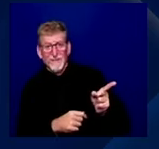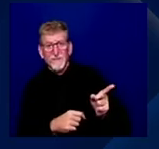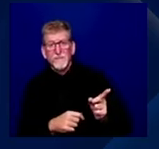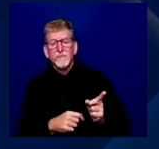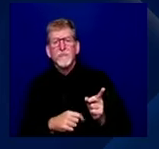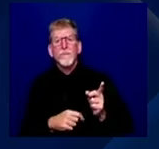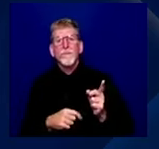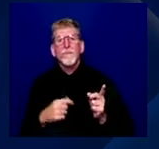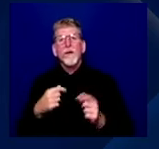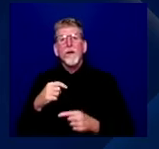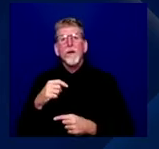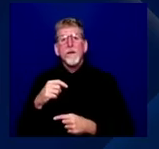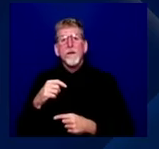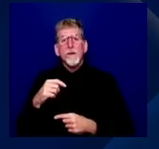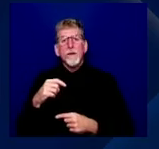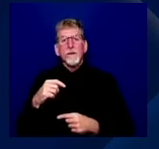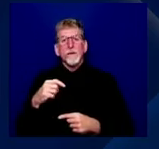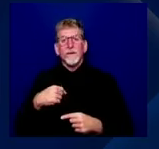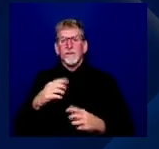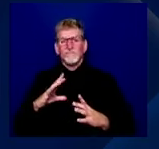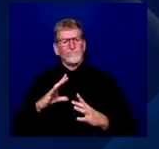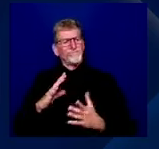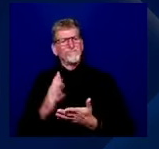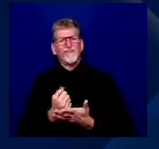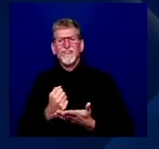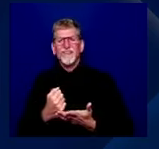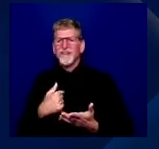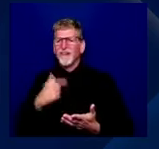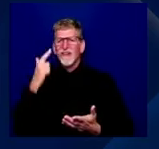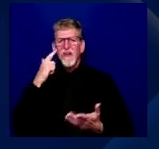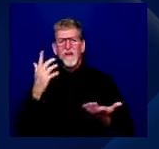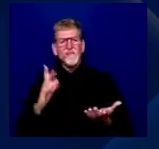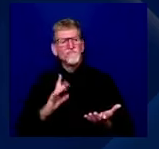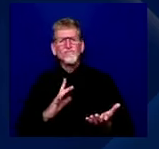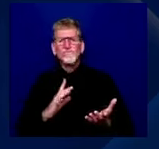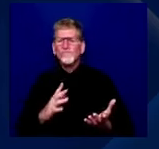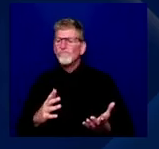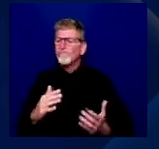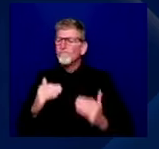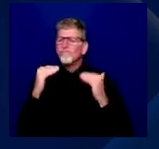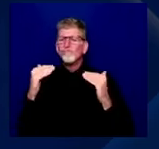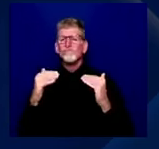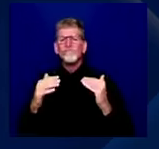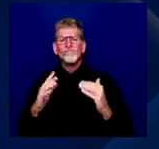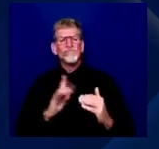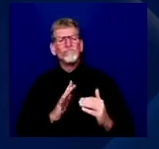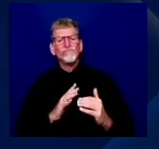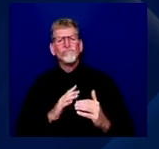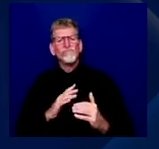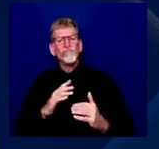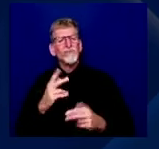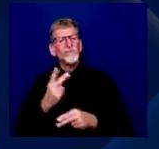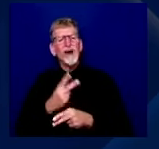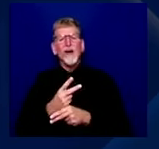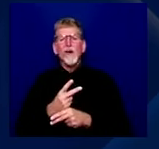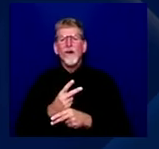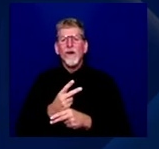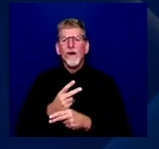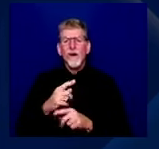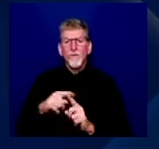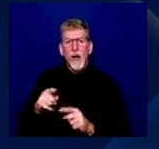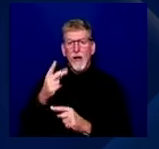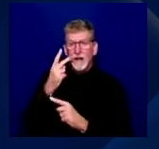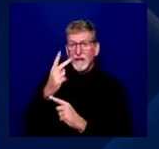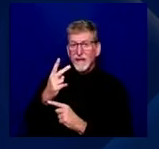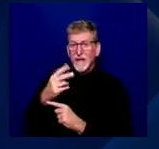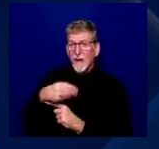best in class care. And the glimpse I got in, especially as a white dude who, you know, everyone